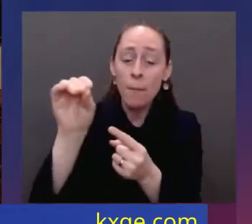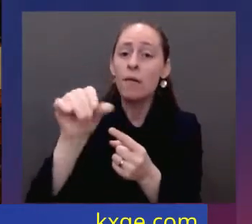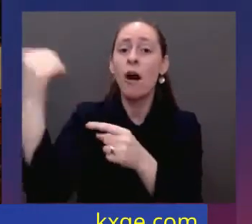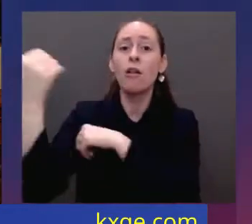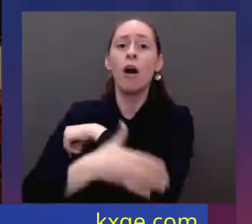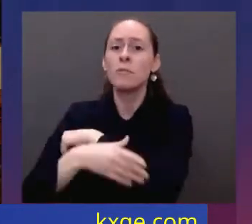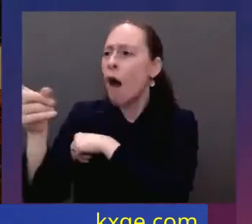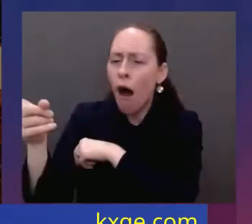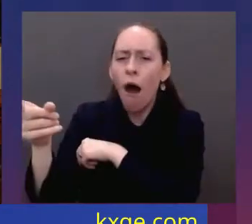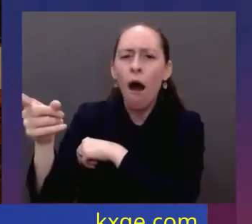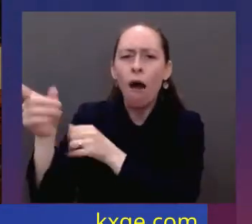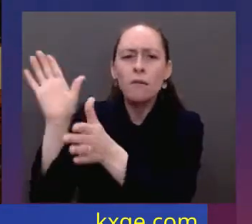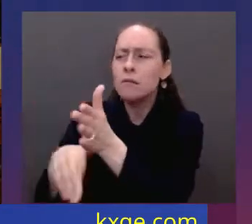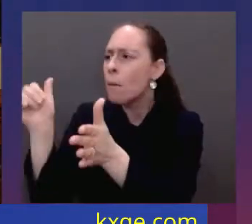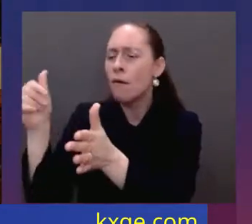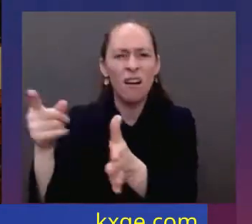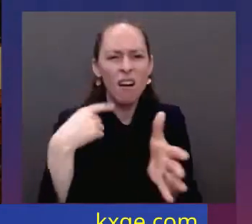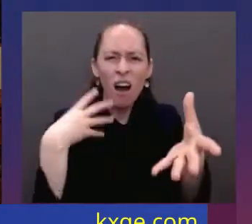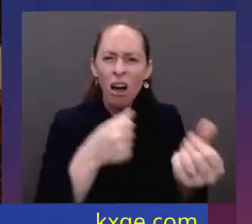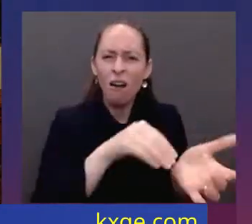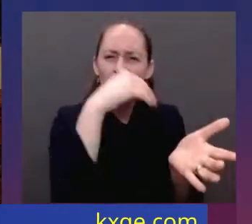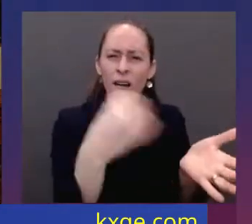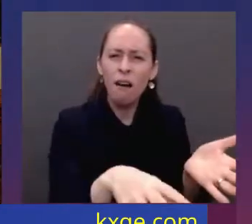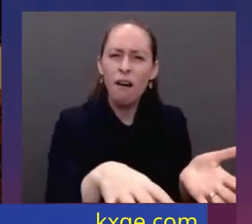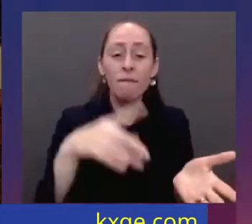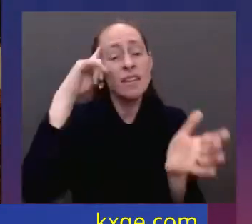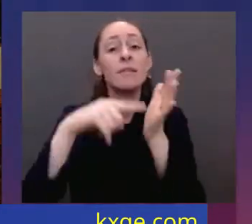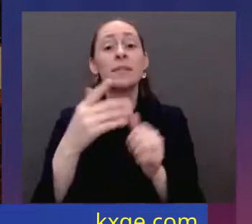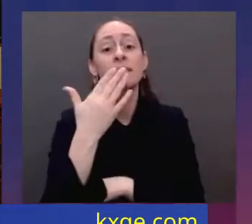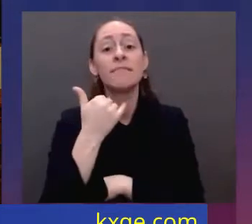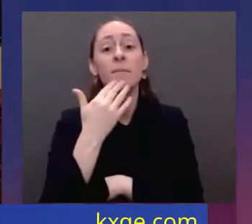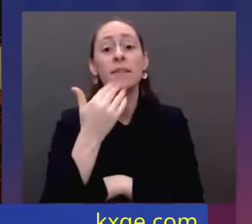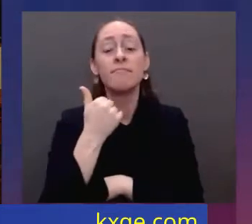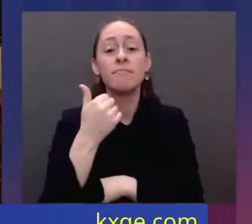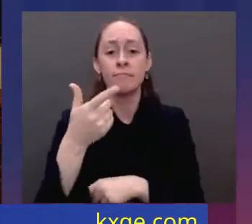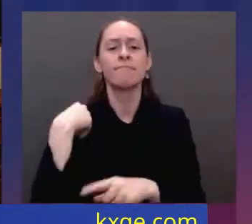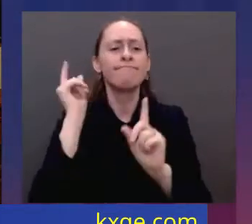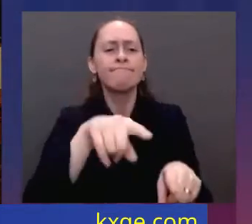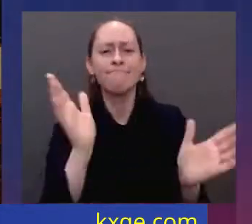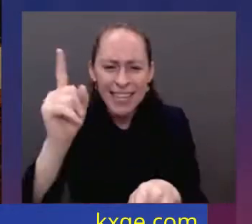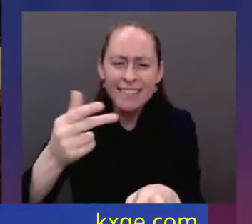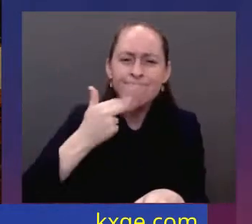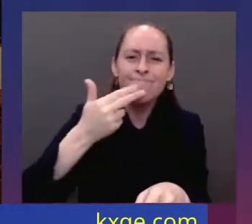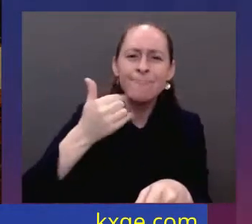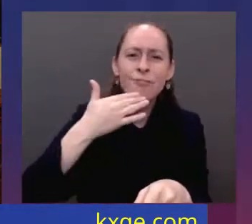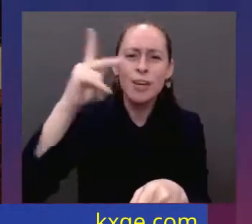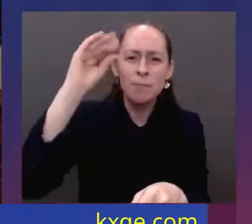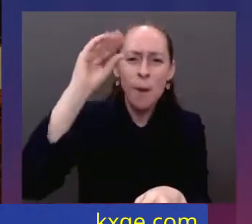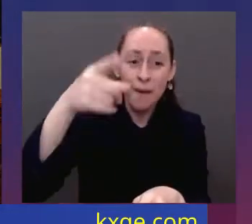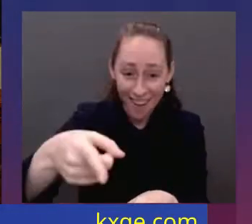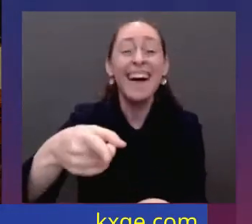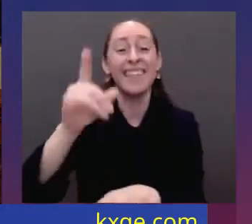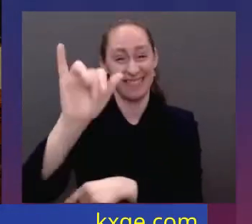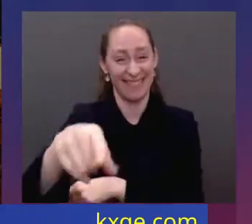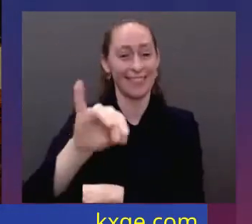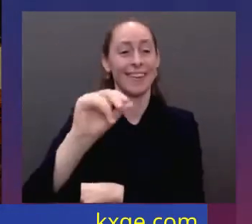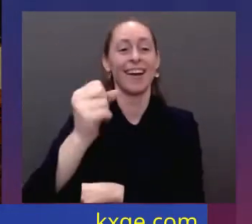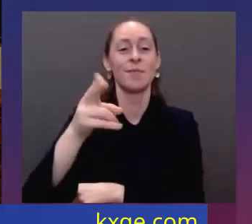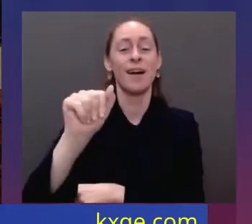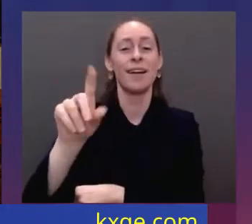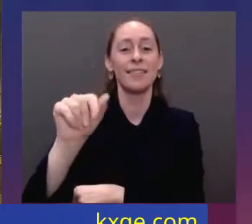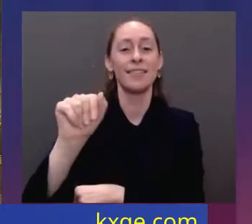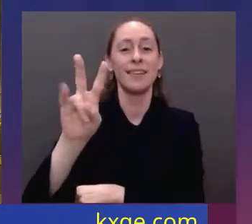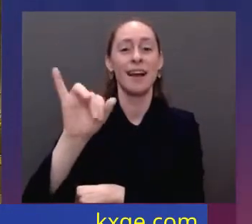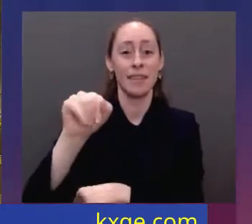in 10 Americans has diabetes. In Virginia, I met a 13-year-old boy, the handsome young man standing up there, Joshua Davis. He and his dad both have type 1 diabetes,